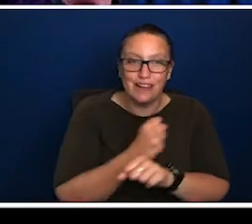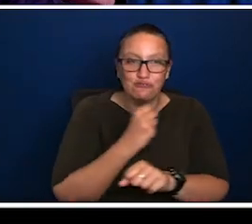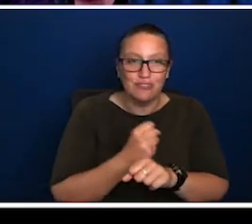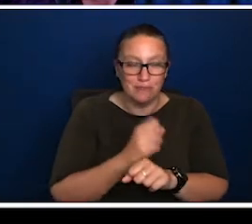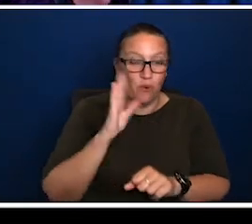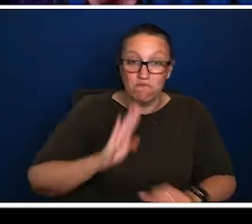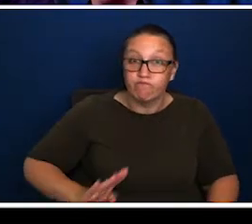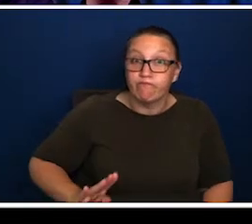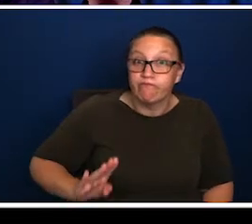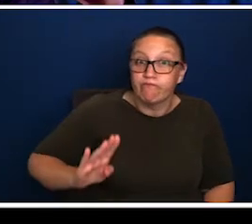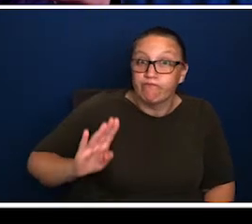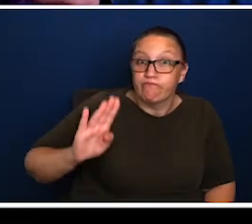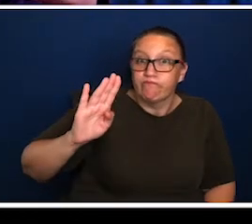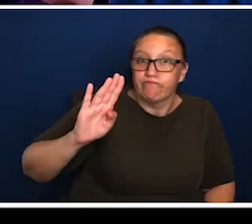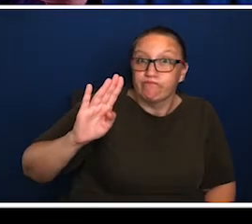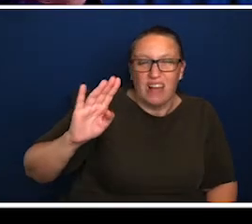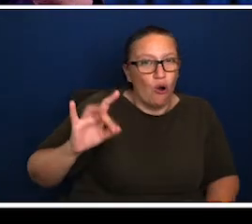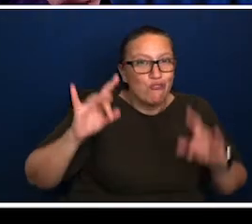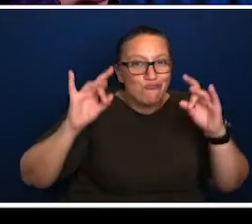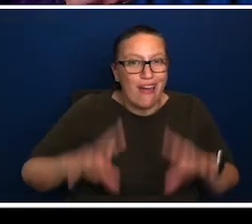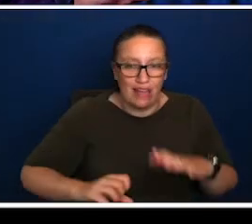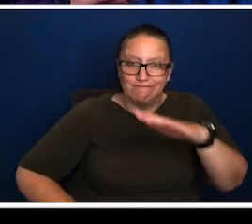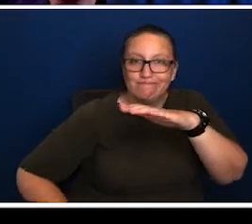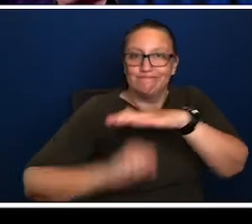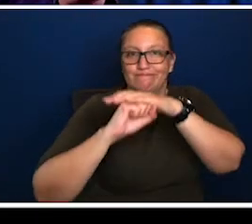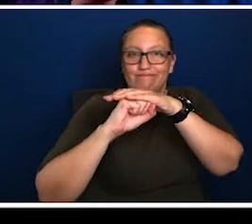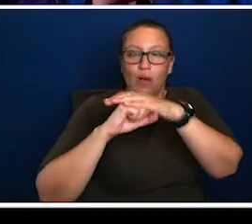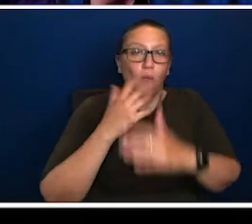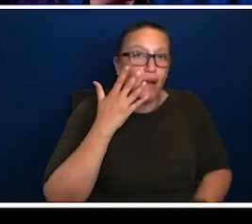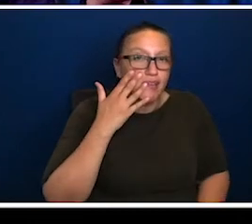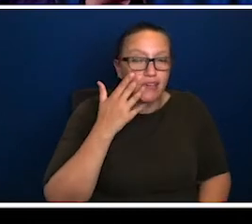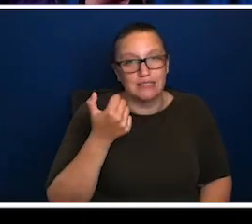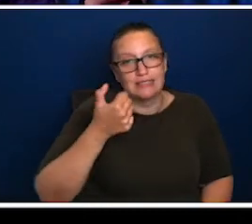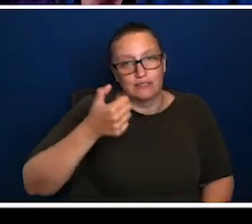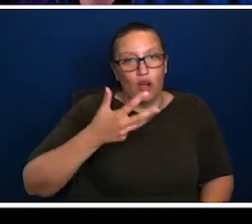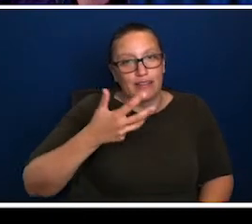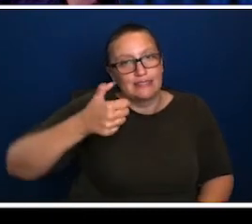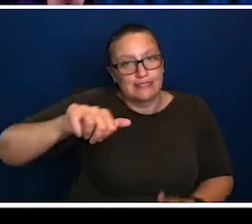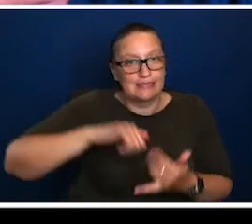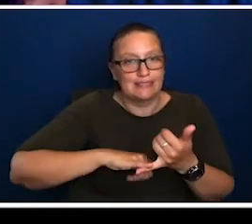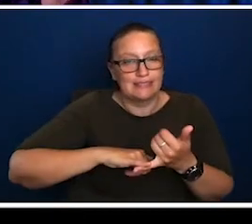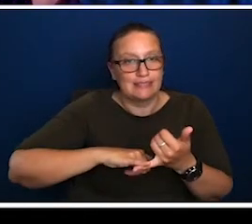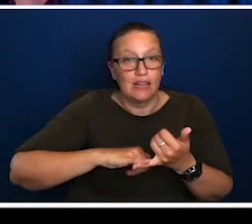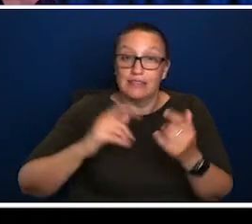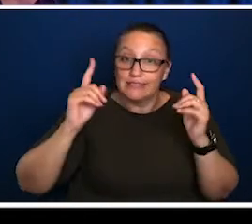manufacturing peaks as an employer and contributed to GDP in a country like Australia in the sixties. And it's in long-term decline from the seventies